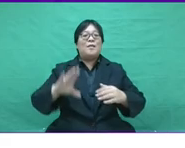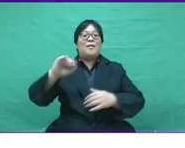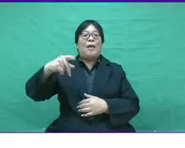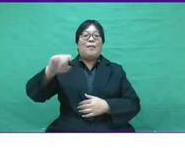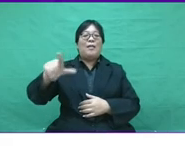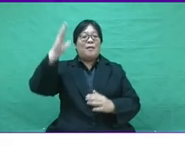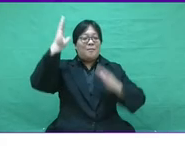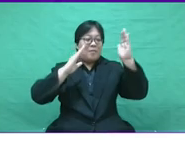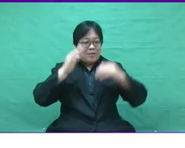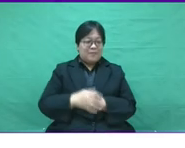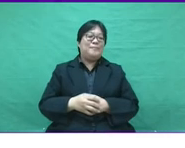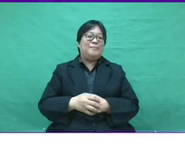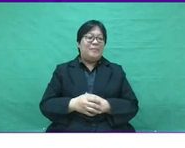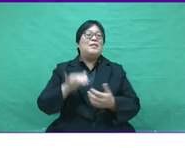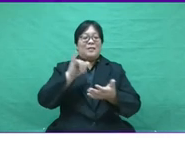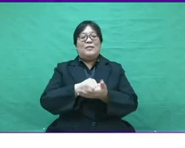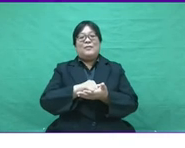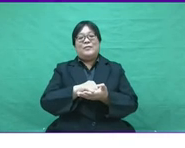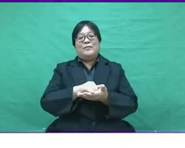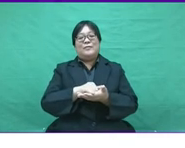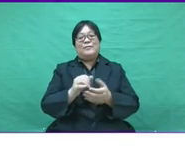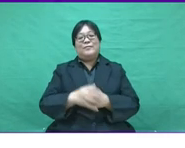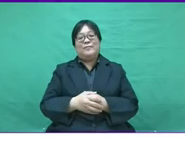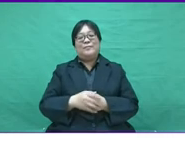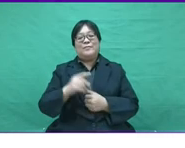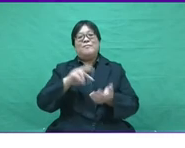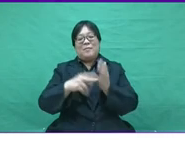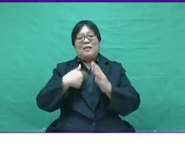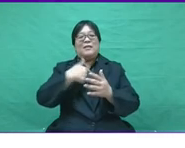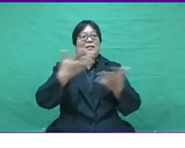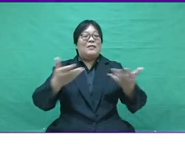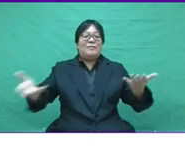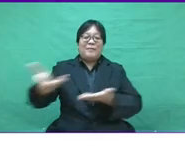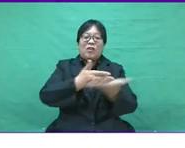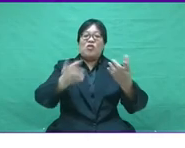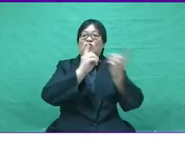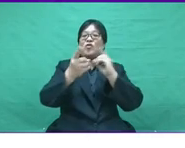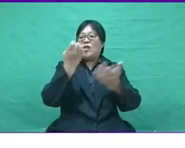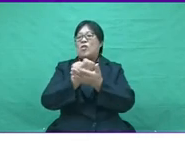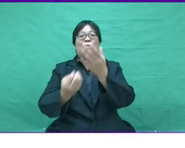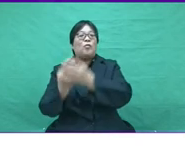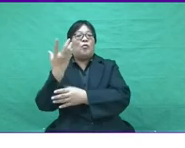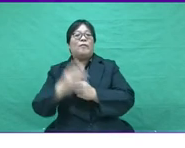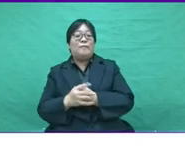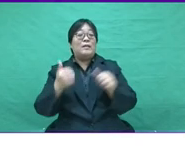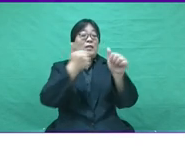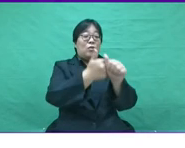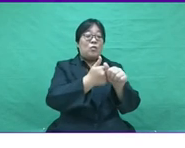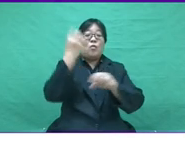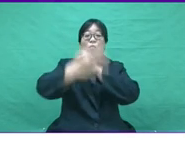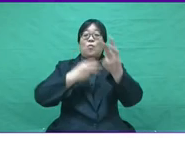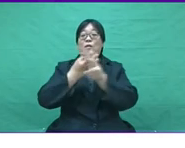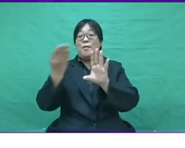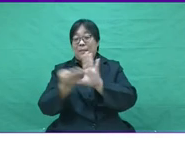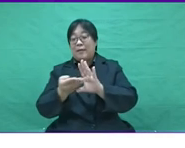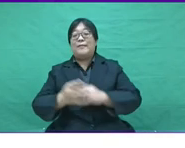shortage in human capital in Malaysia greatest others to engage digital